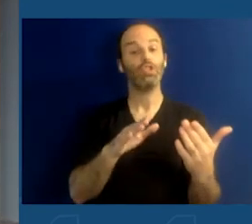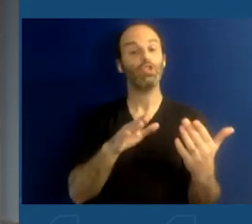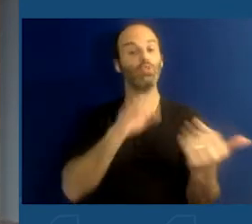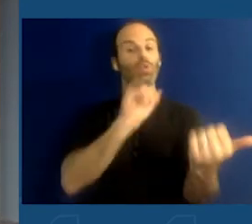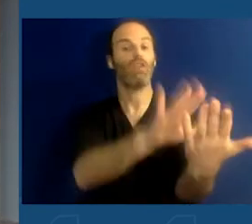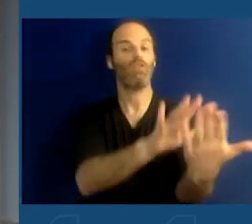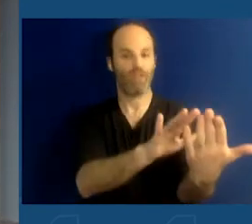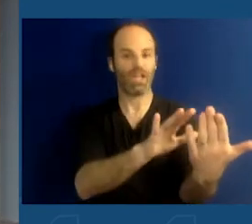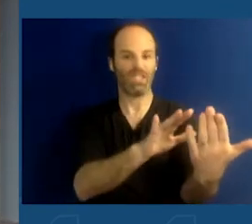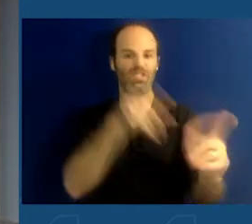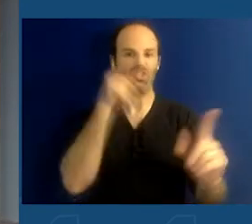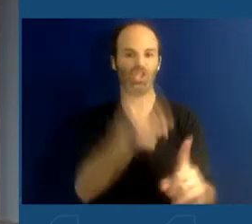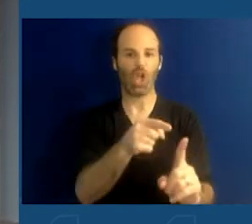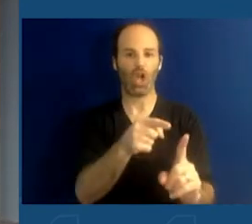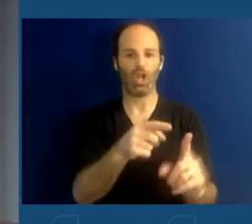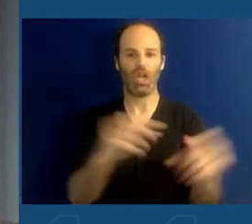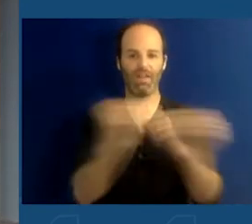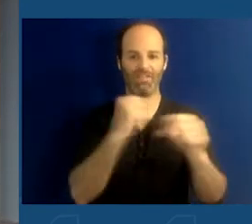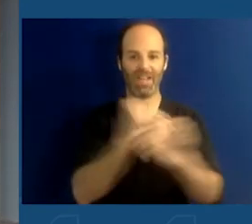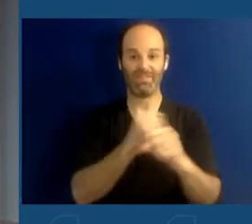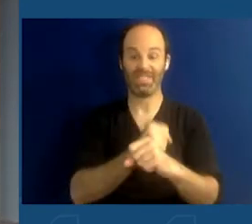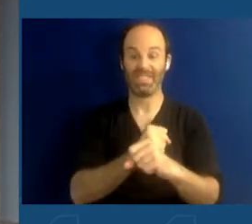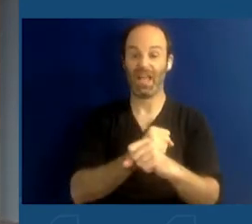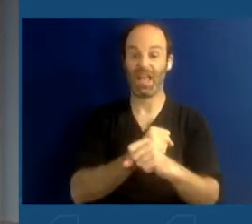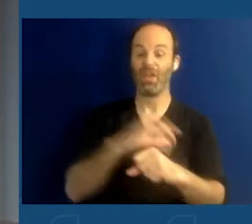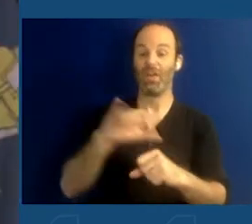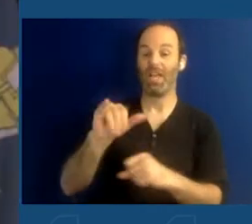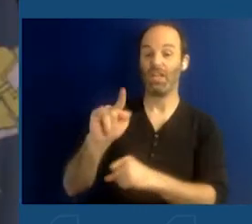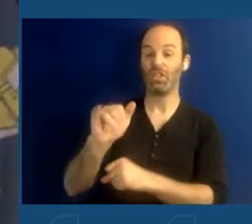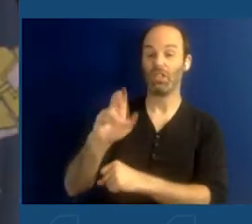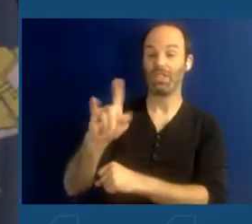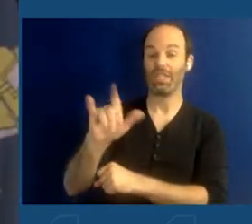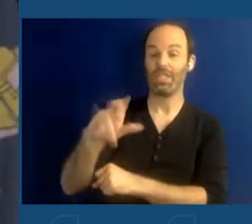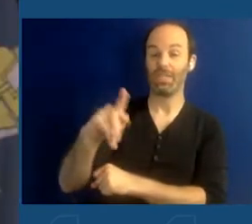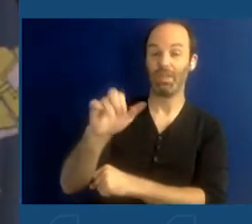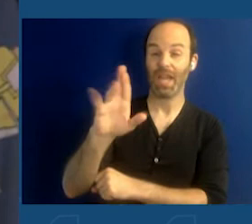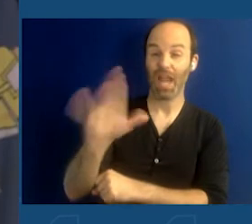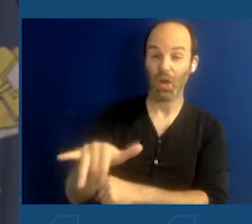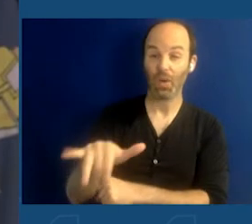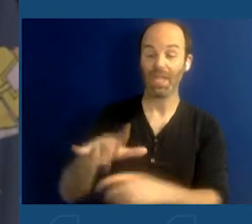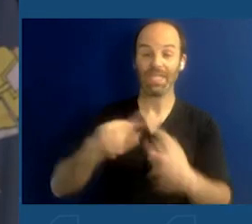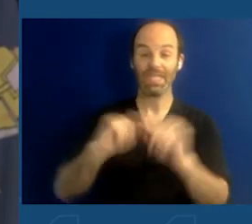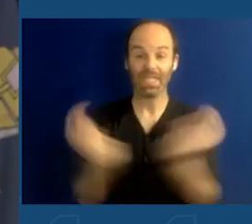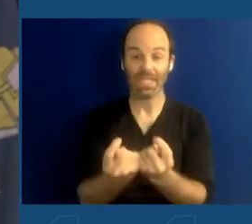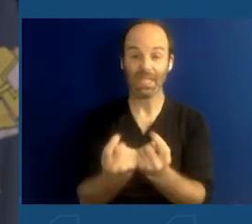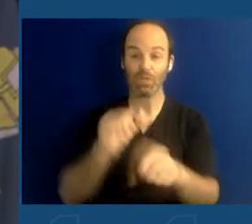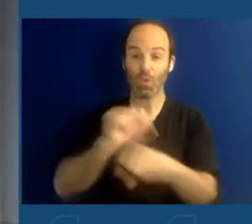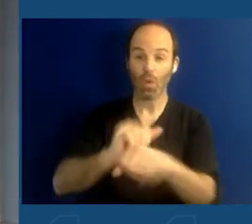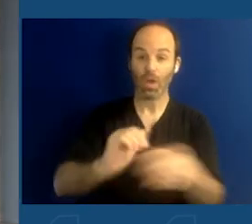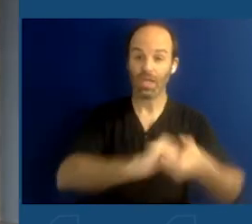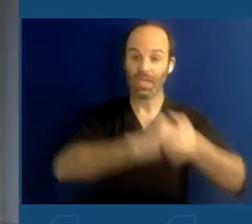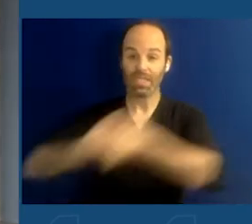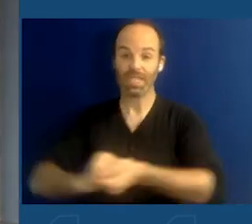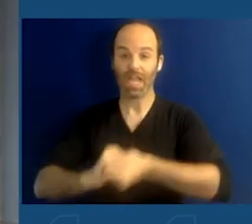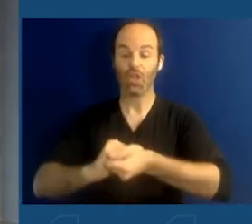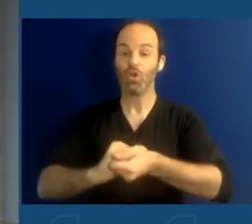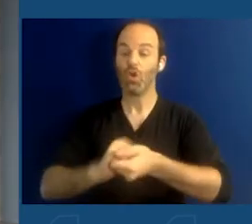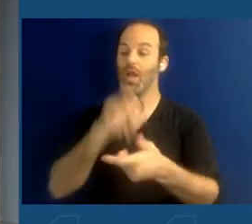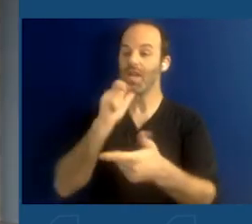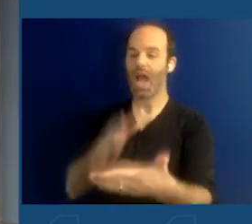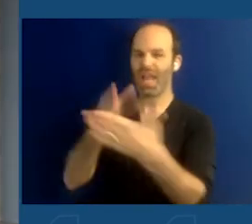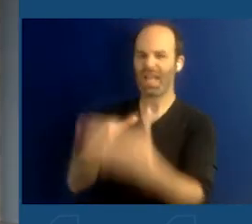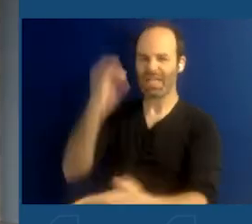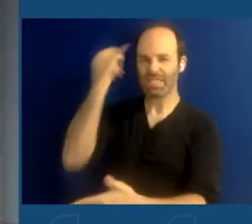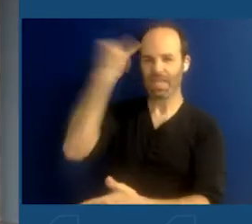These are interdisciplinary teams. They work together, not to confront an ideology, but to confront the